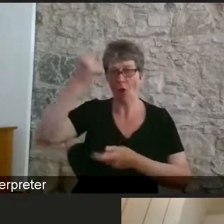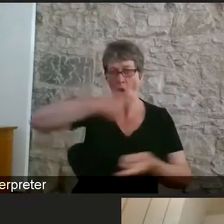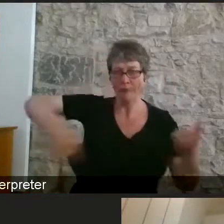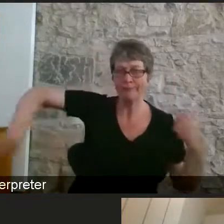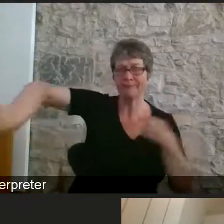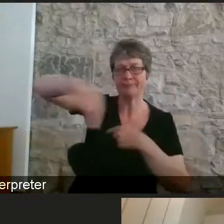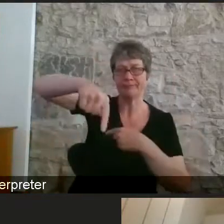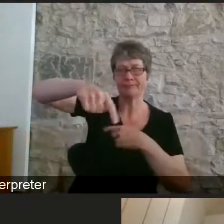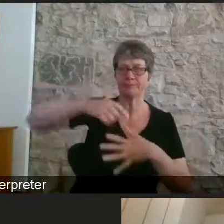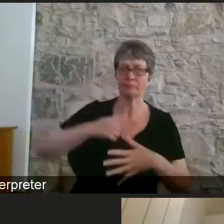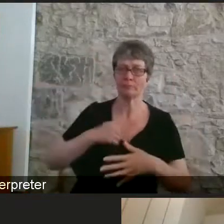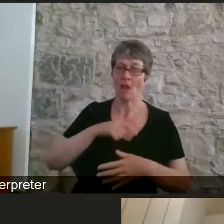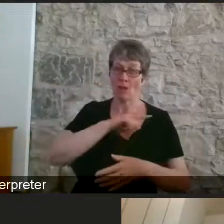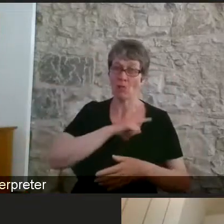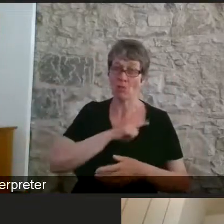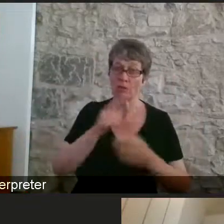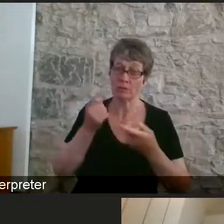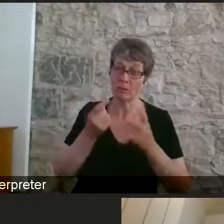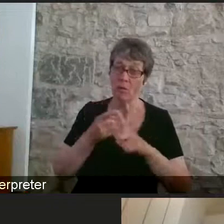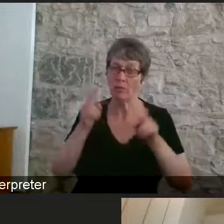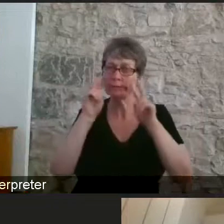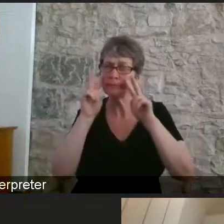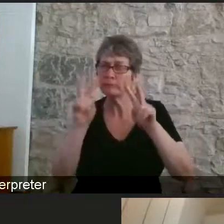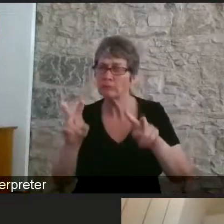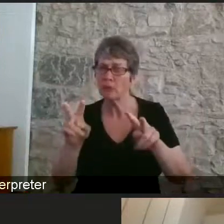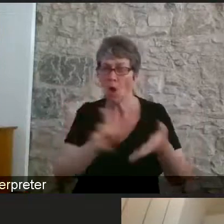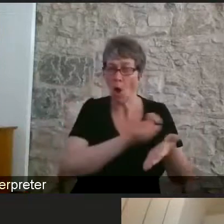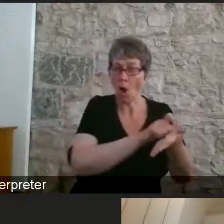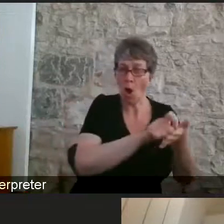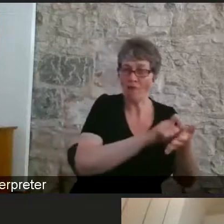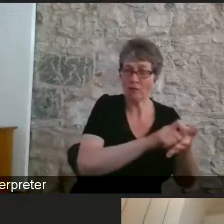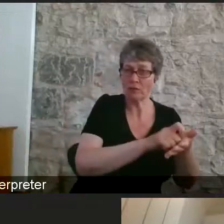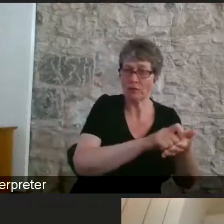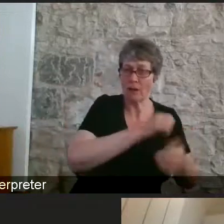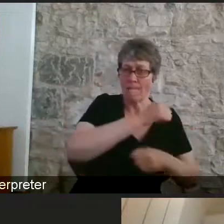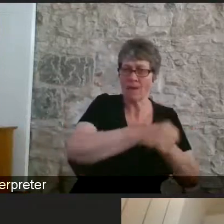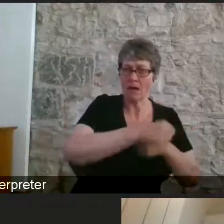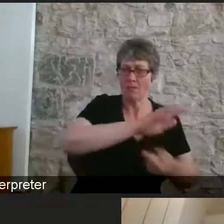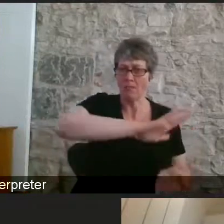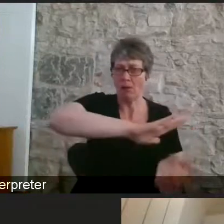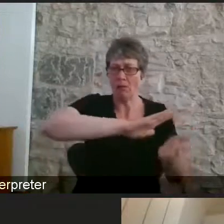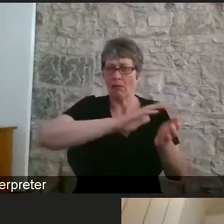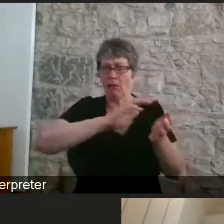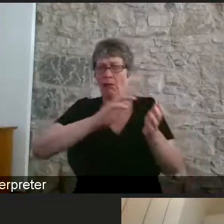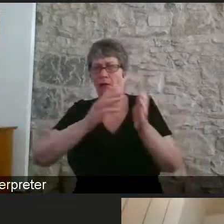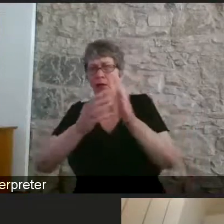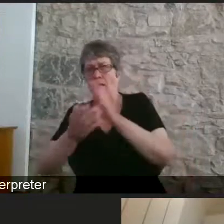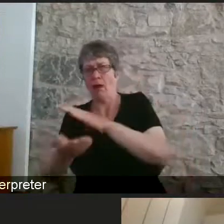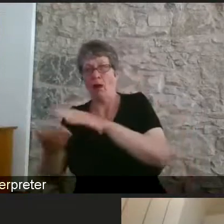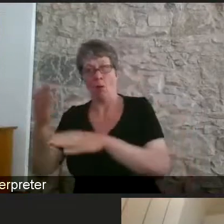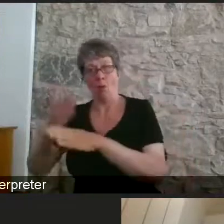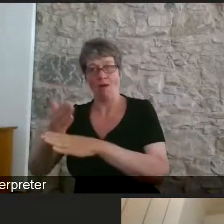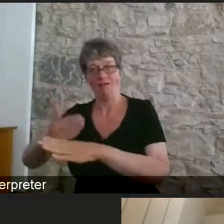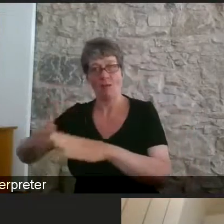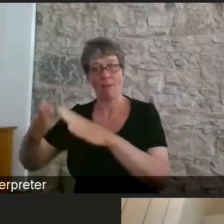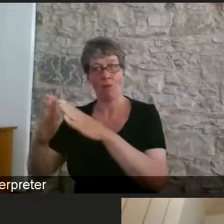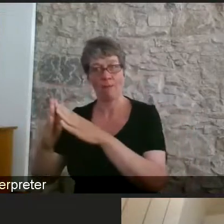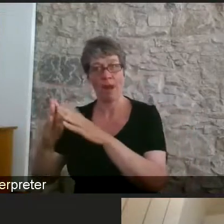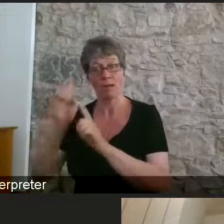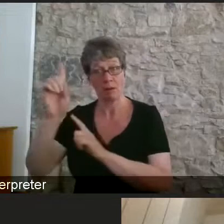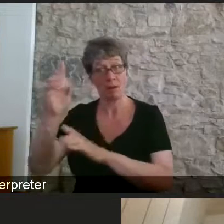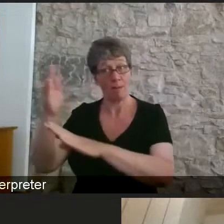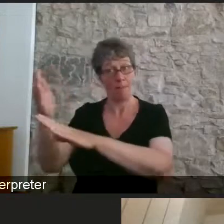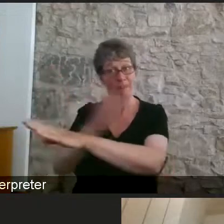saw the transposition of the office to people's working homes. Prior to the pandemic,